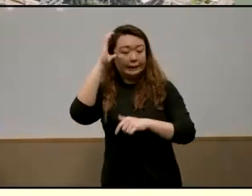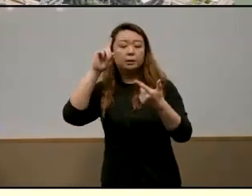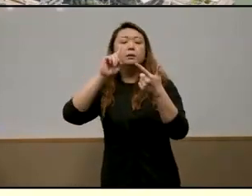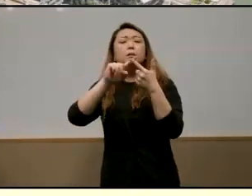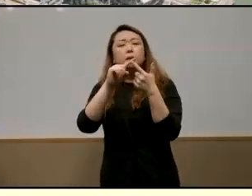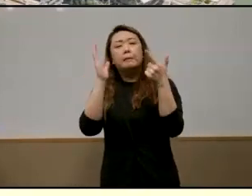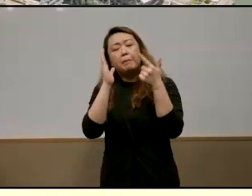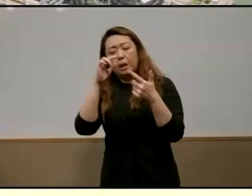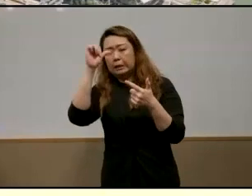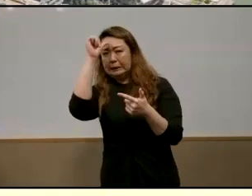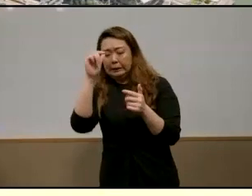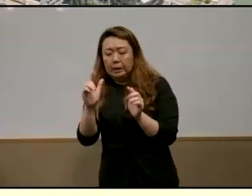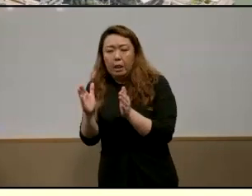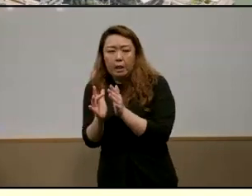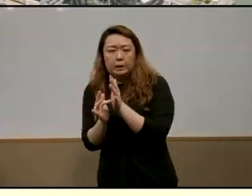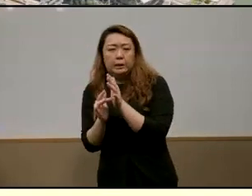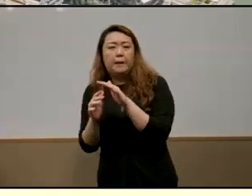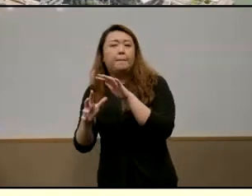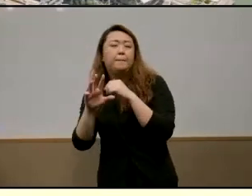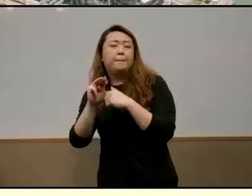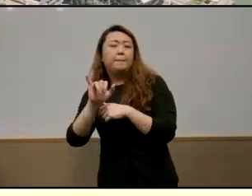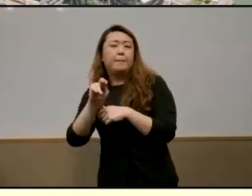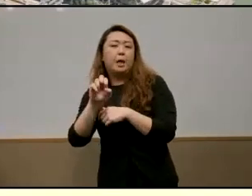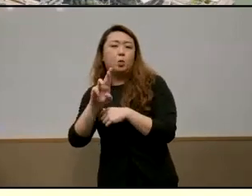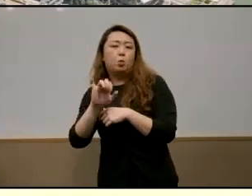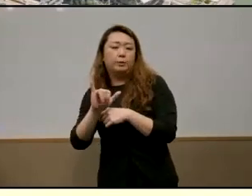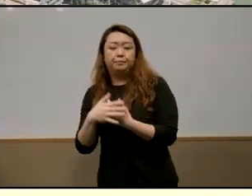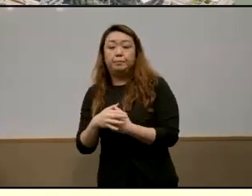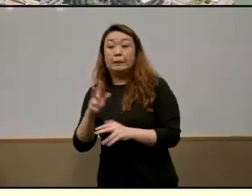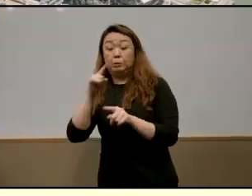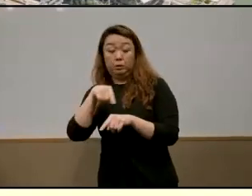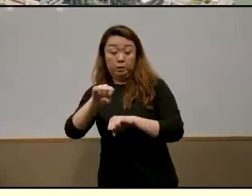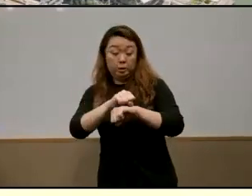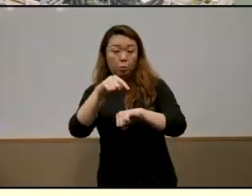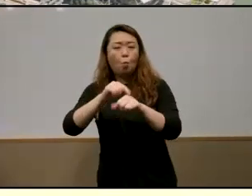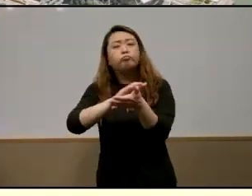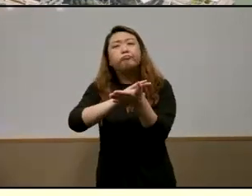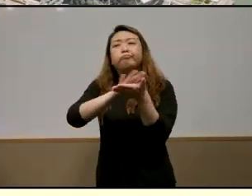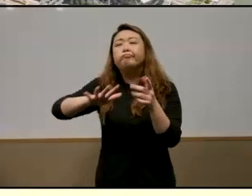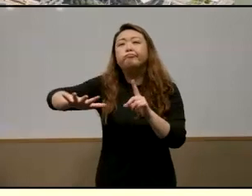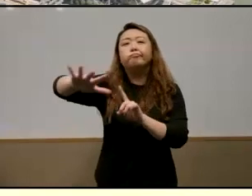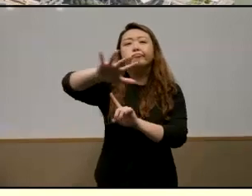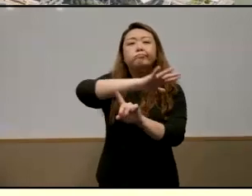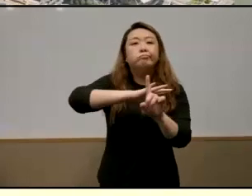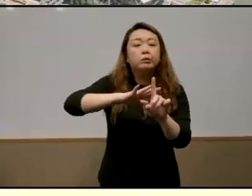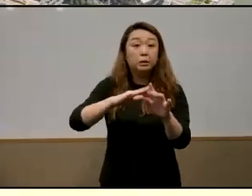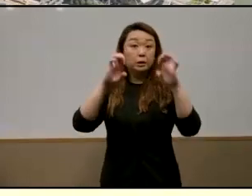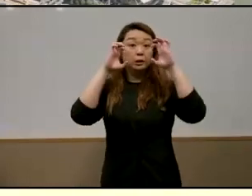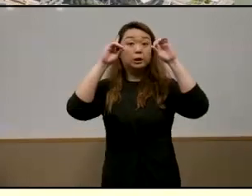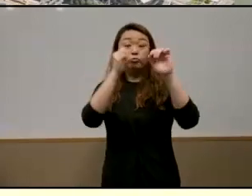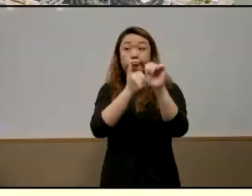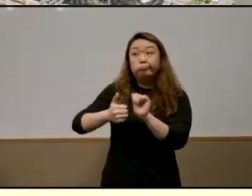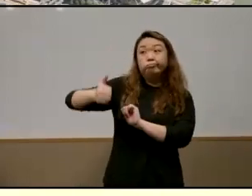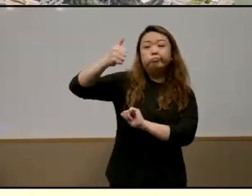portrayed in media as a global city very clean and with a top performing education system according to international education